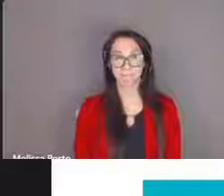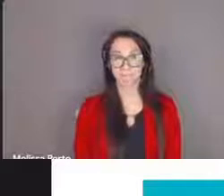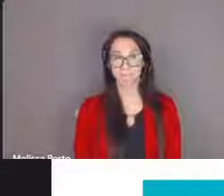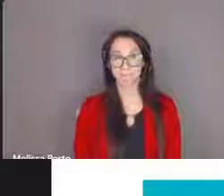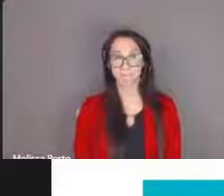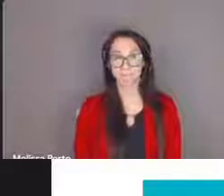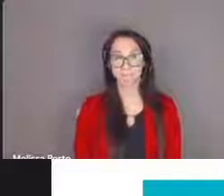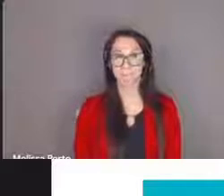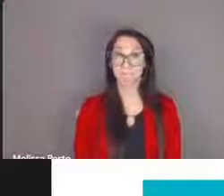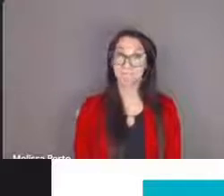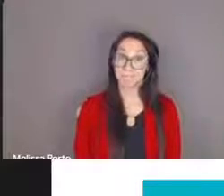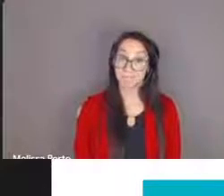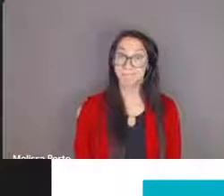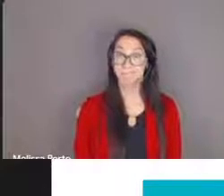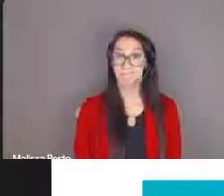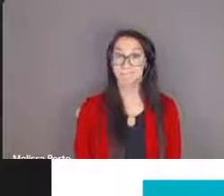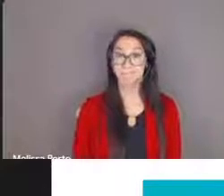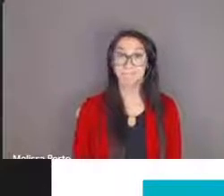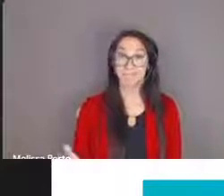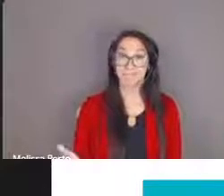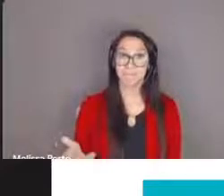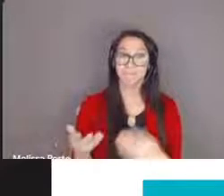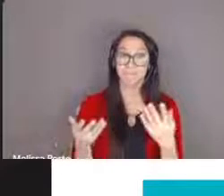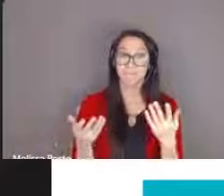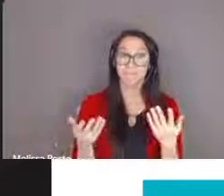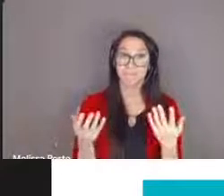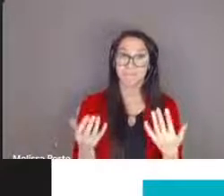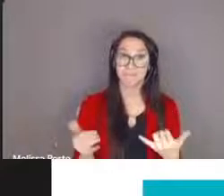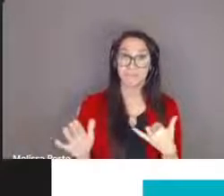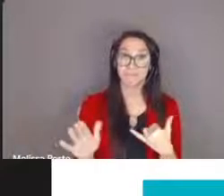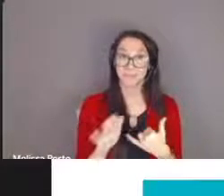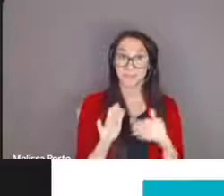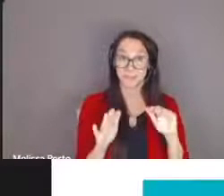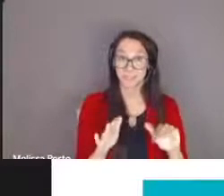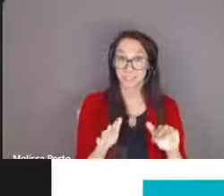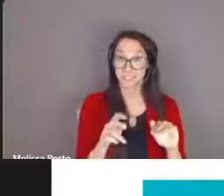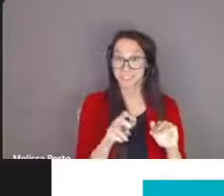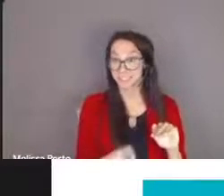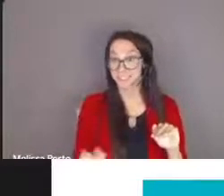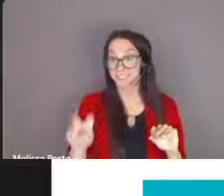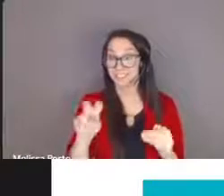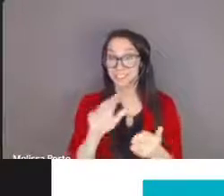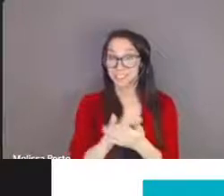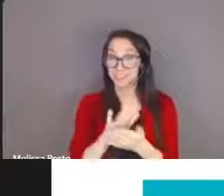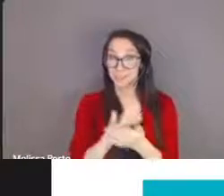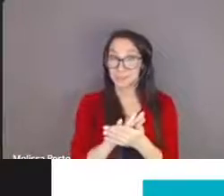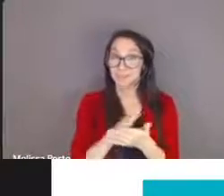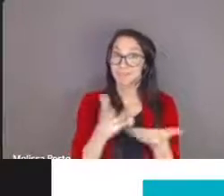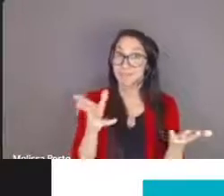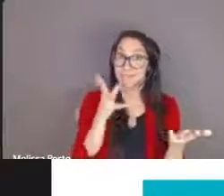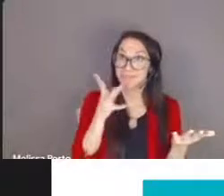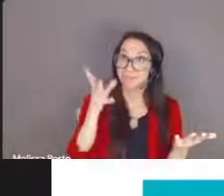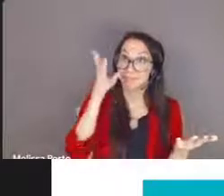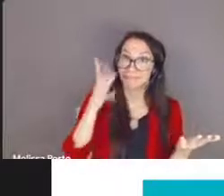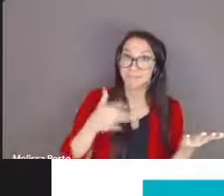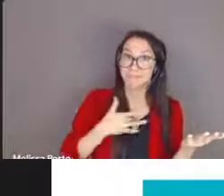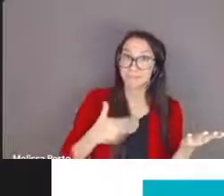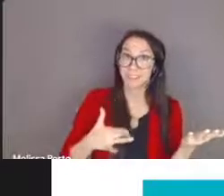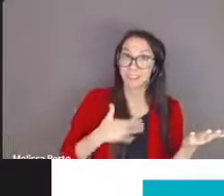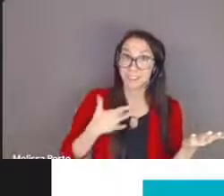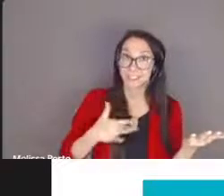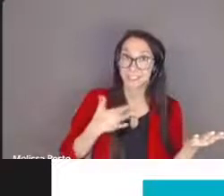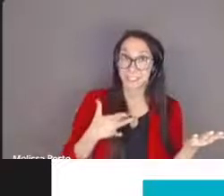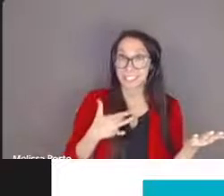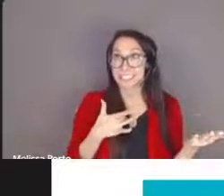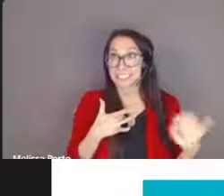so your child's educational journey is starting which i know for many parents is filled with of course hope and excitement but